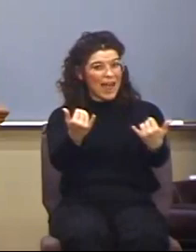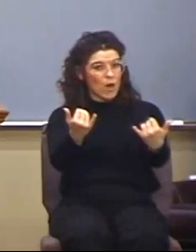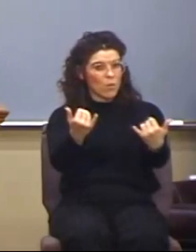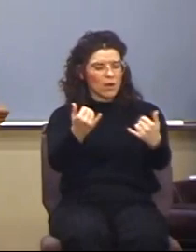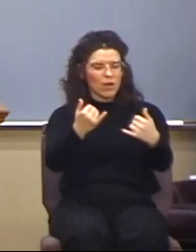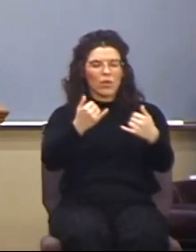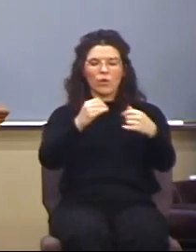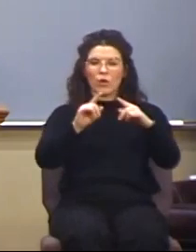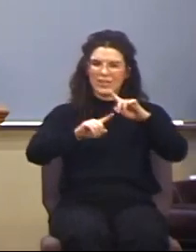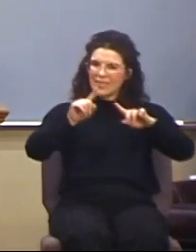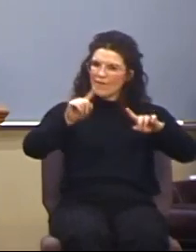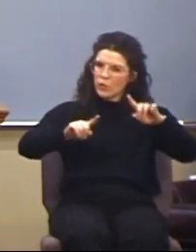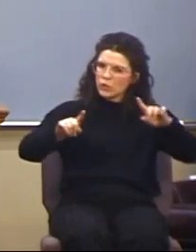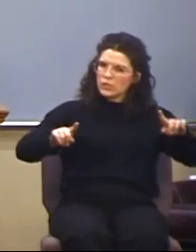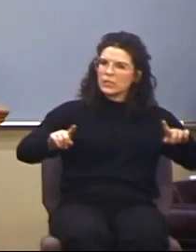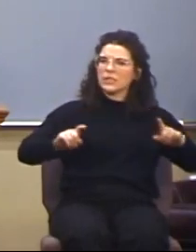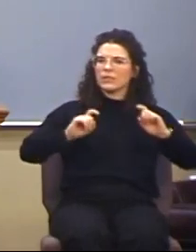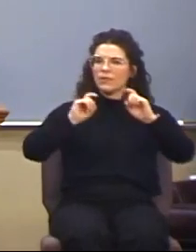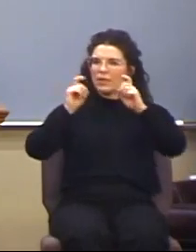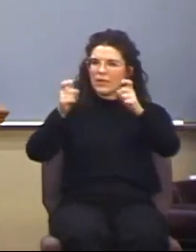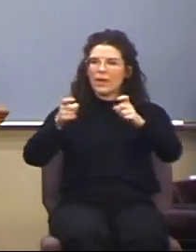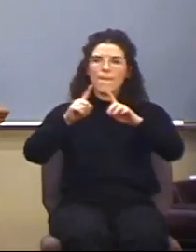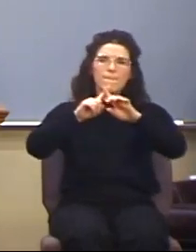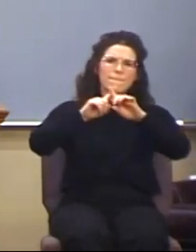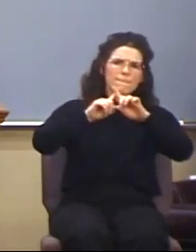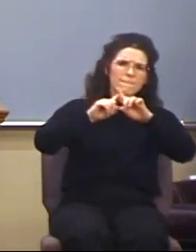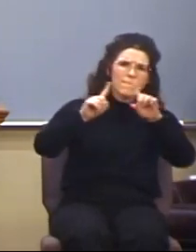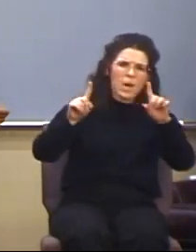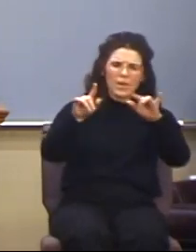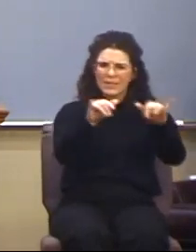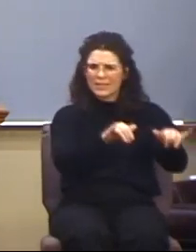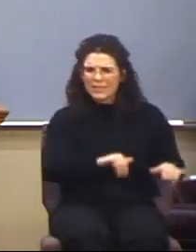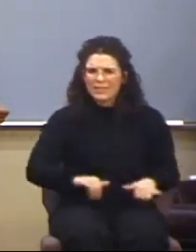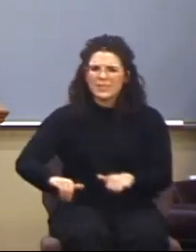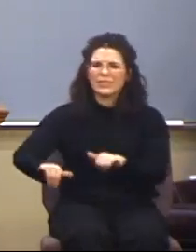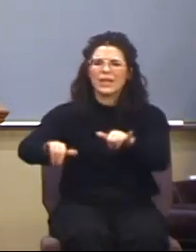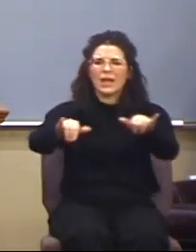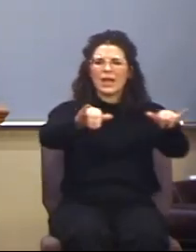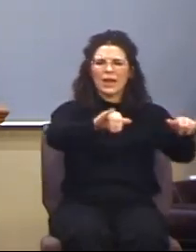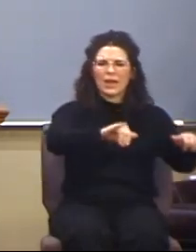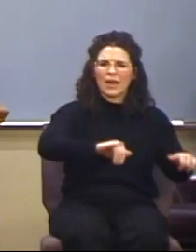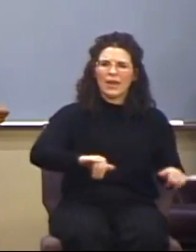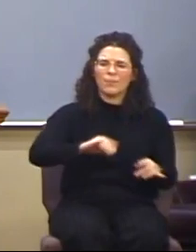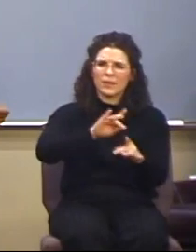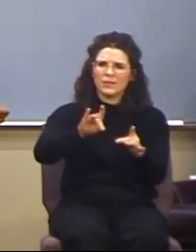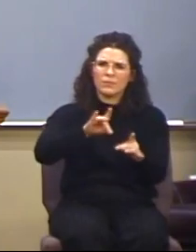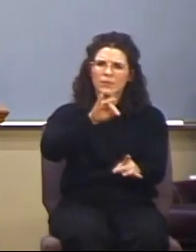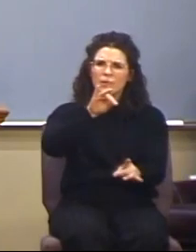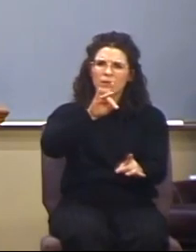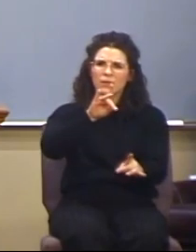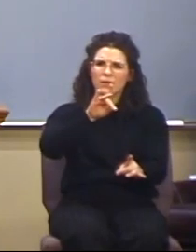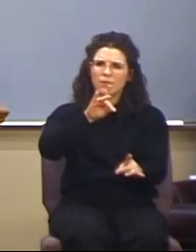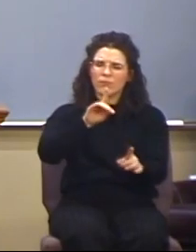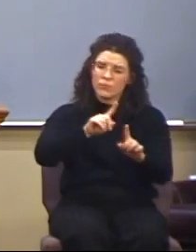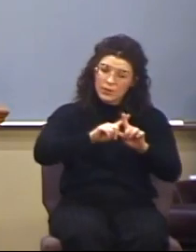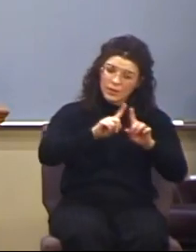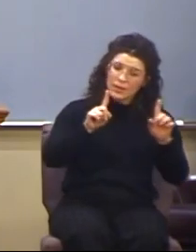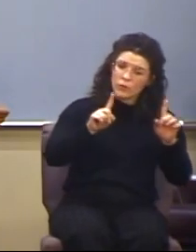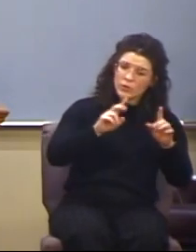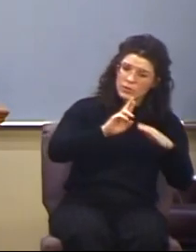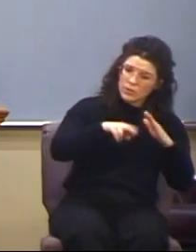there are diversities of gifts, but the same Spirit. And there are differences of